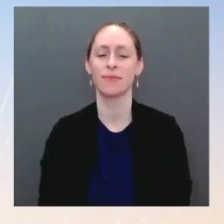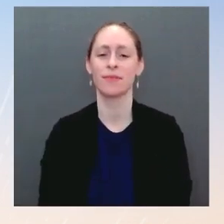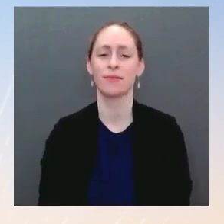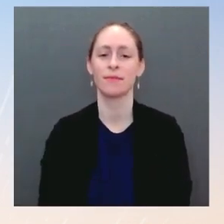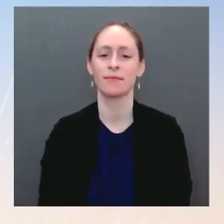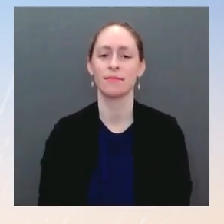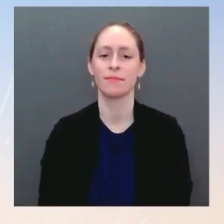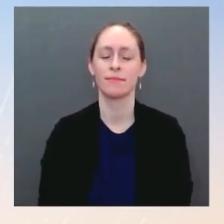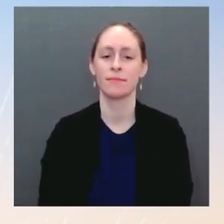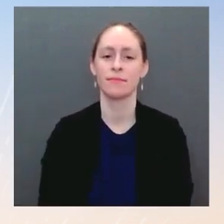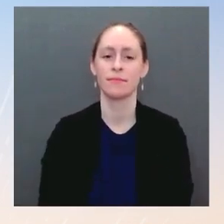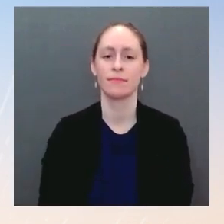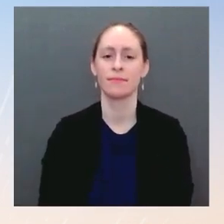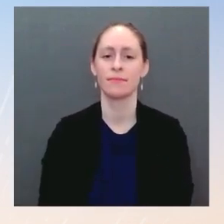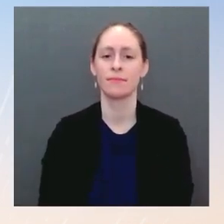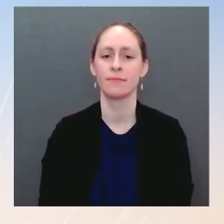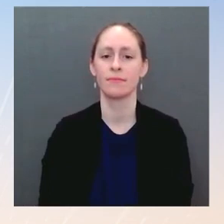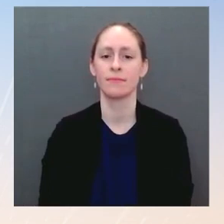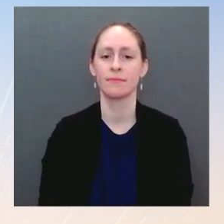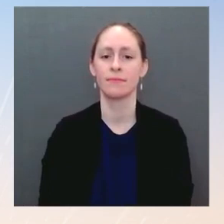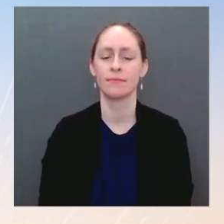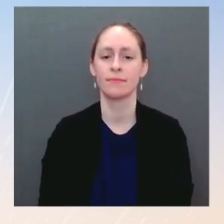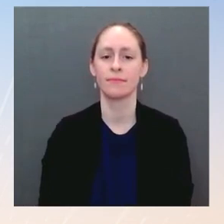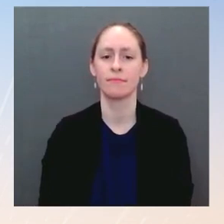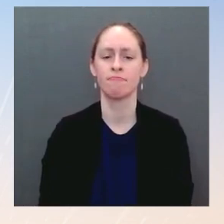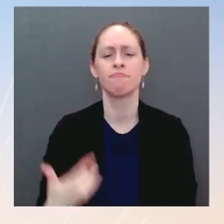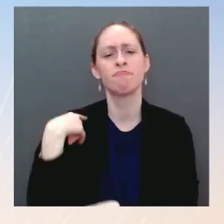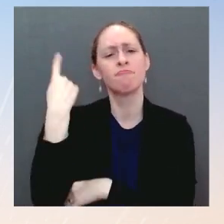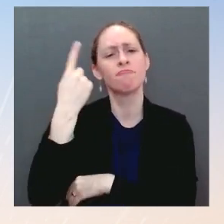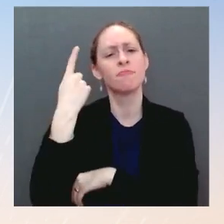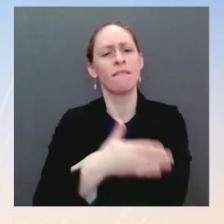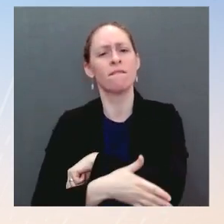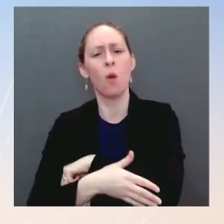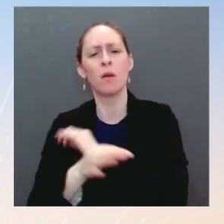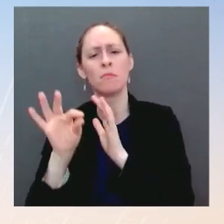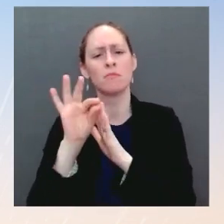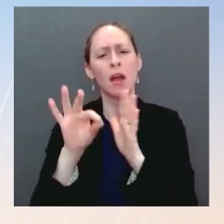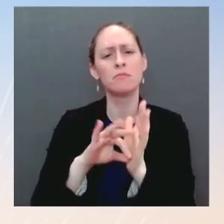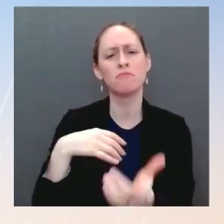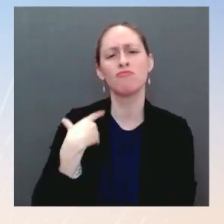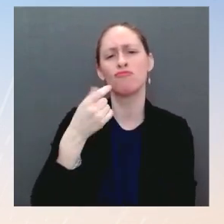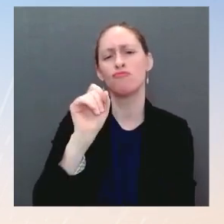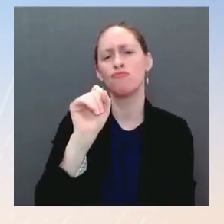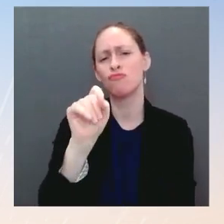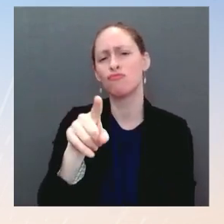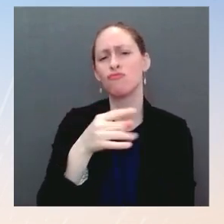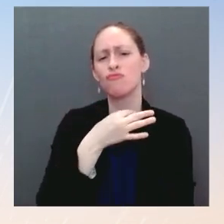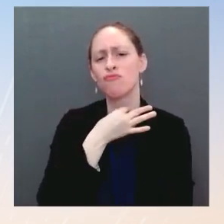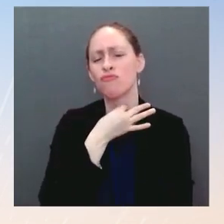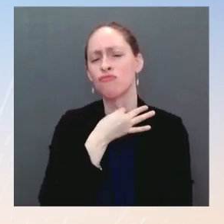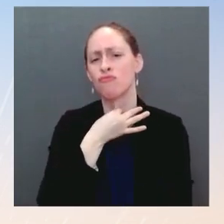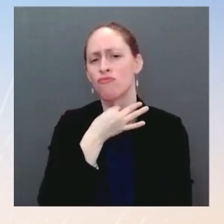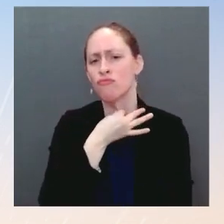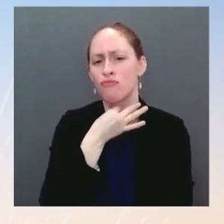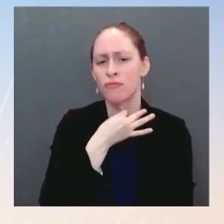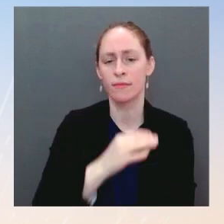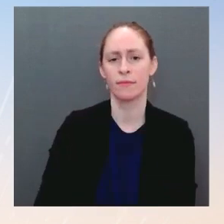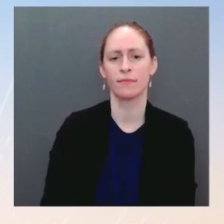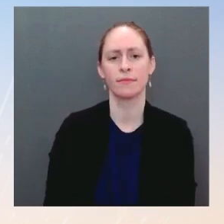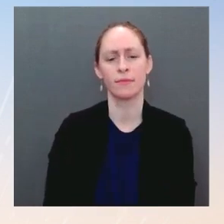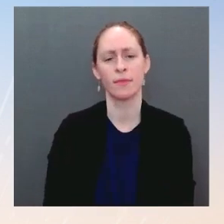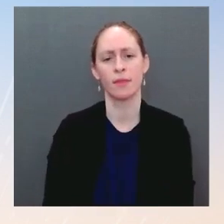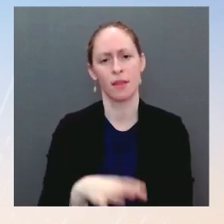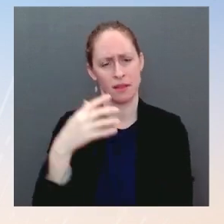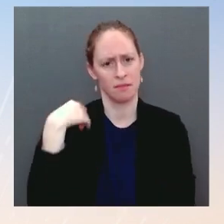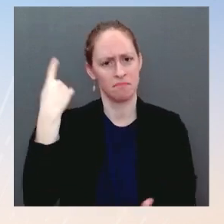expectation of what message he wants to deliver. So what is the President's message to the Ukrainian President today as we've witnessed this continued